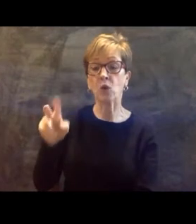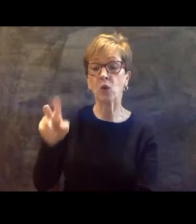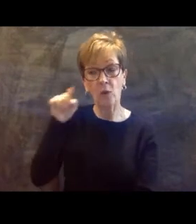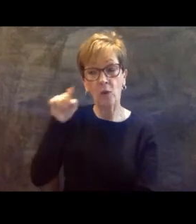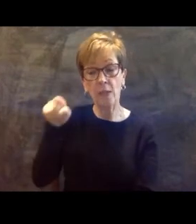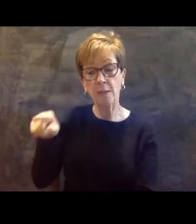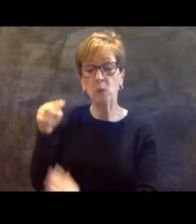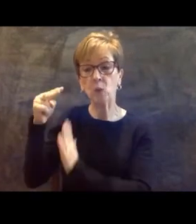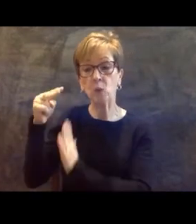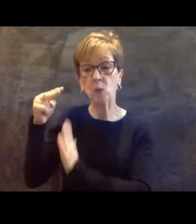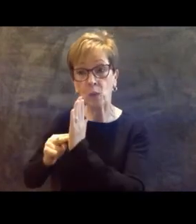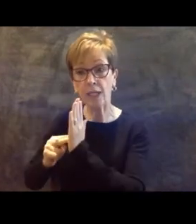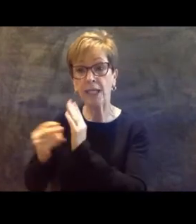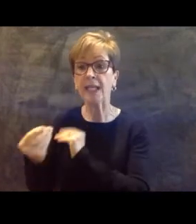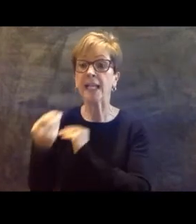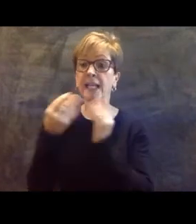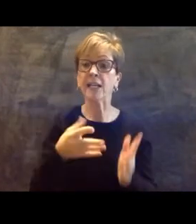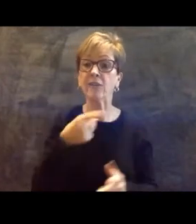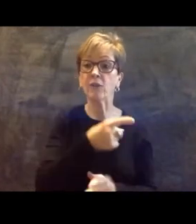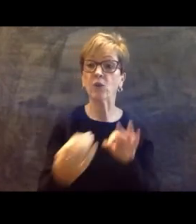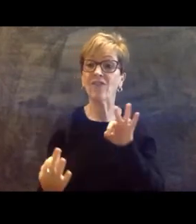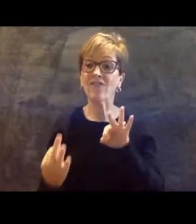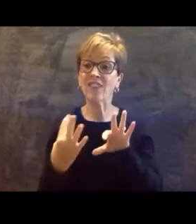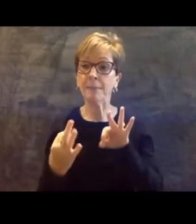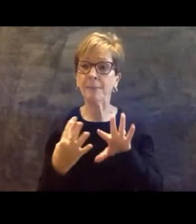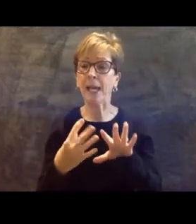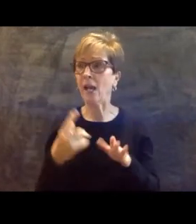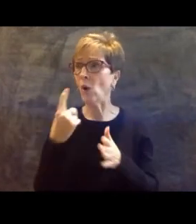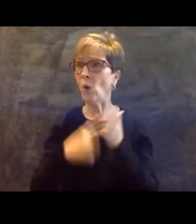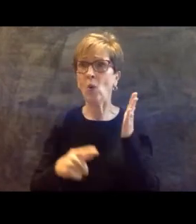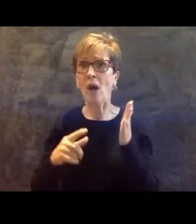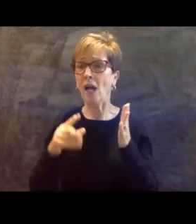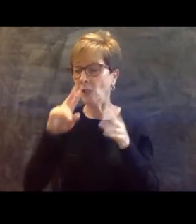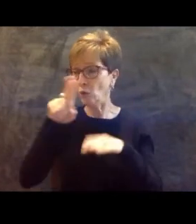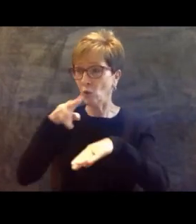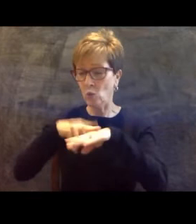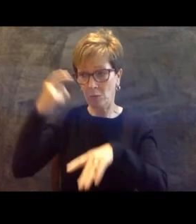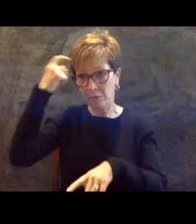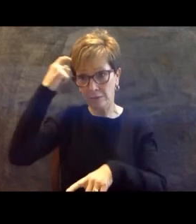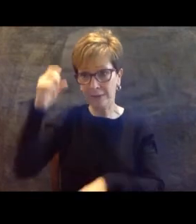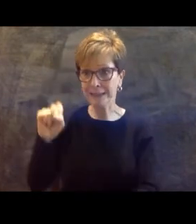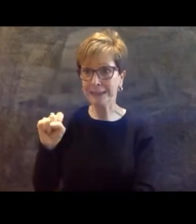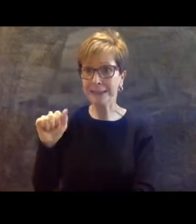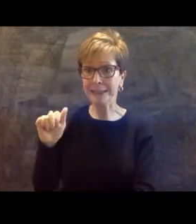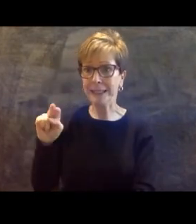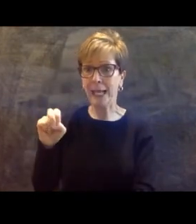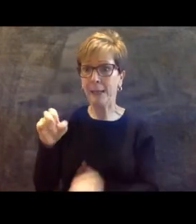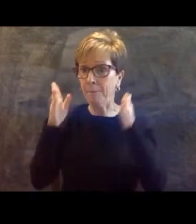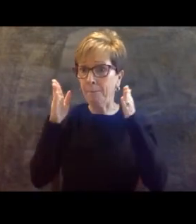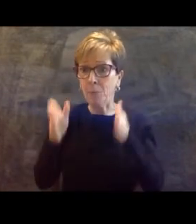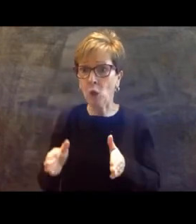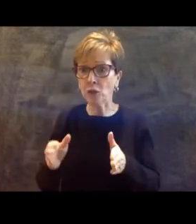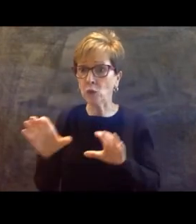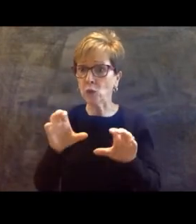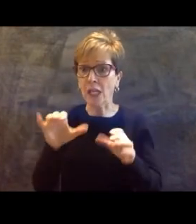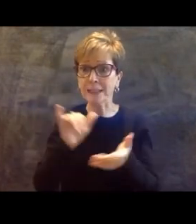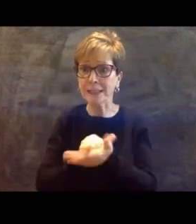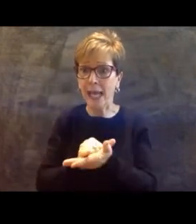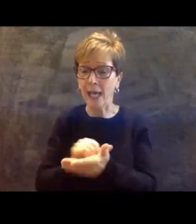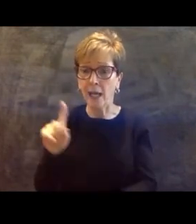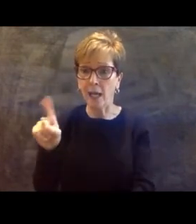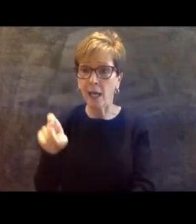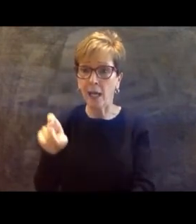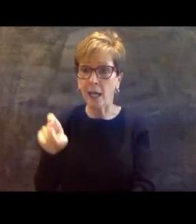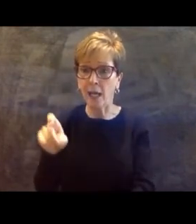What sane person does this? We do it. We do it for the